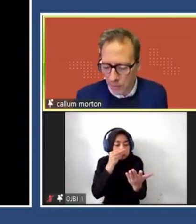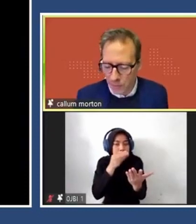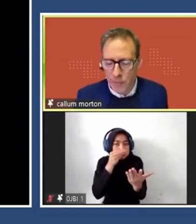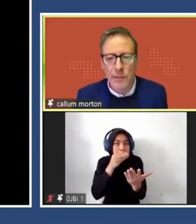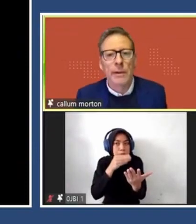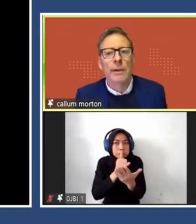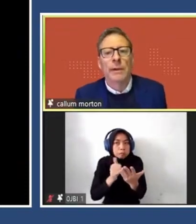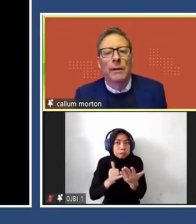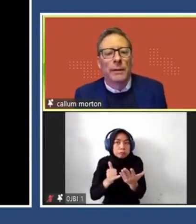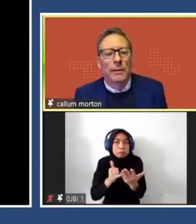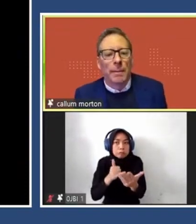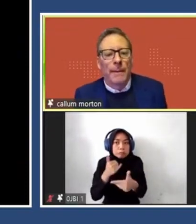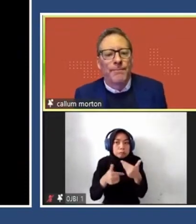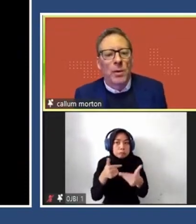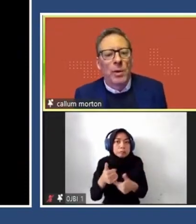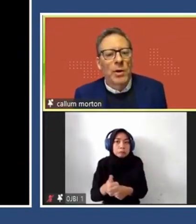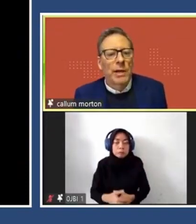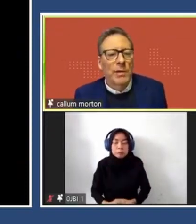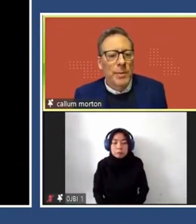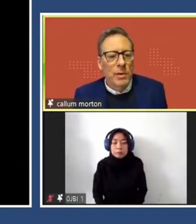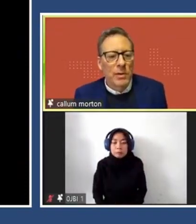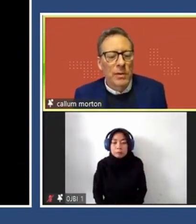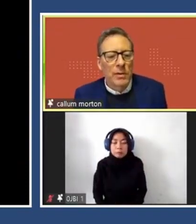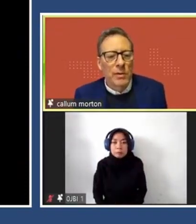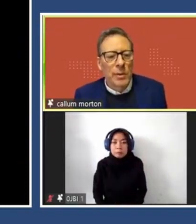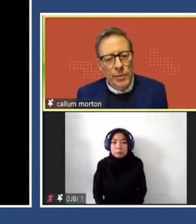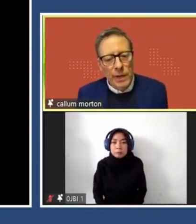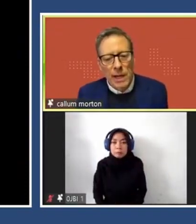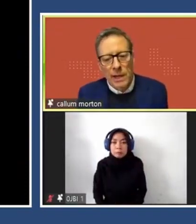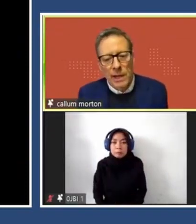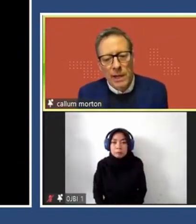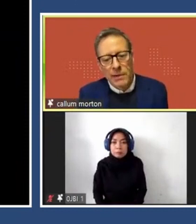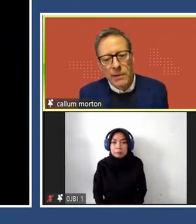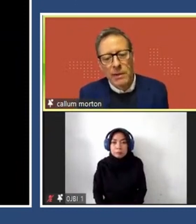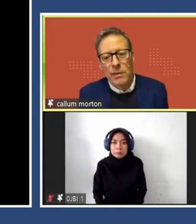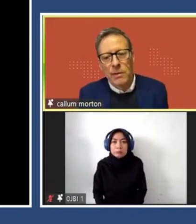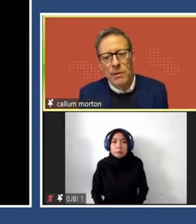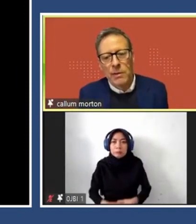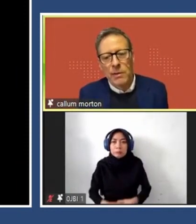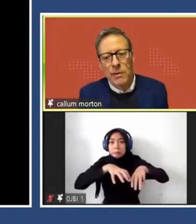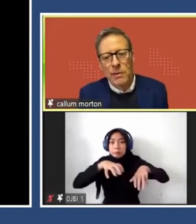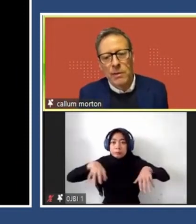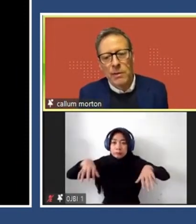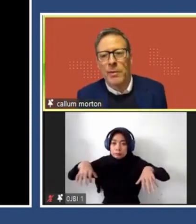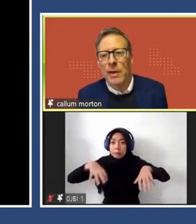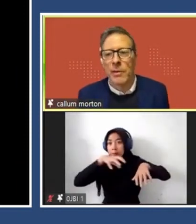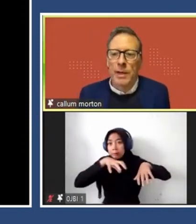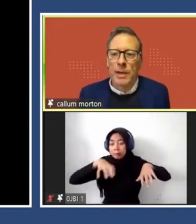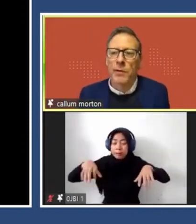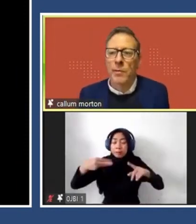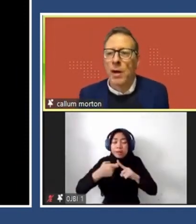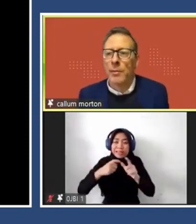new art historians and theorists. We work on exhibitions. So we bring artists in. Sometimes,